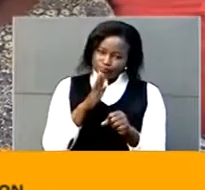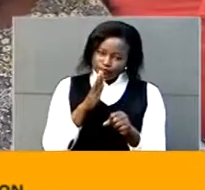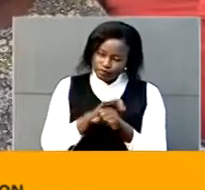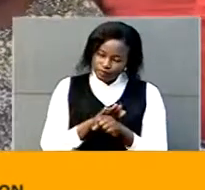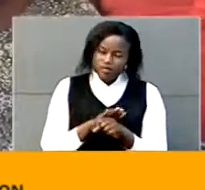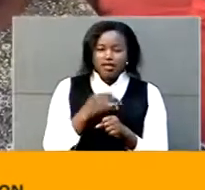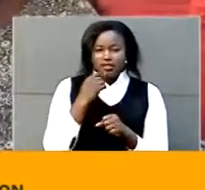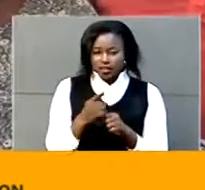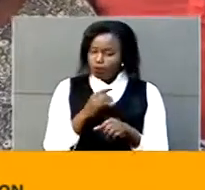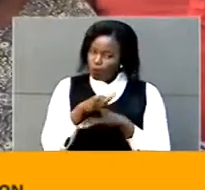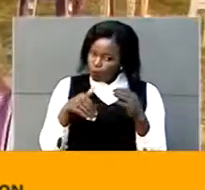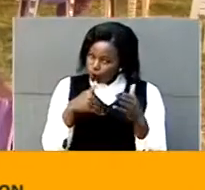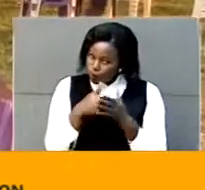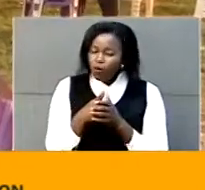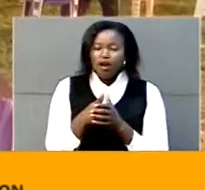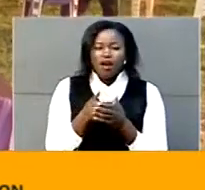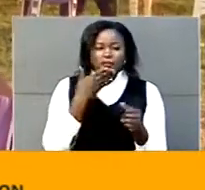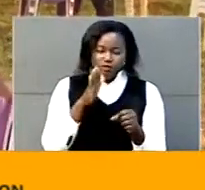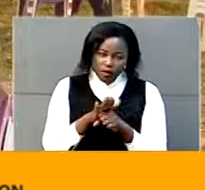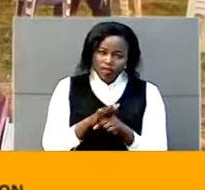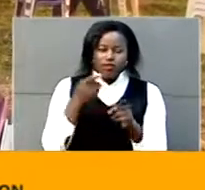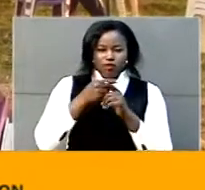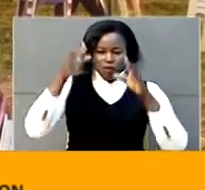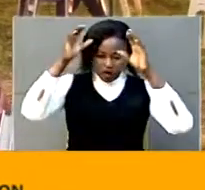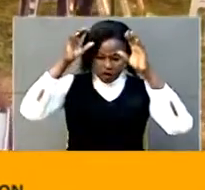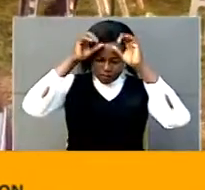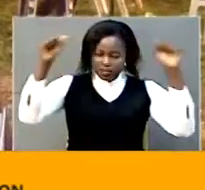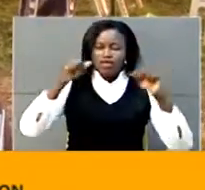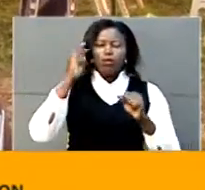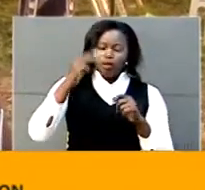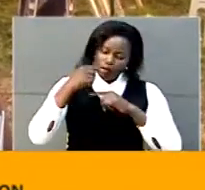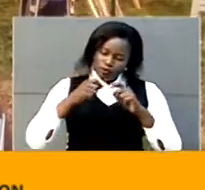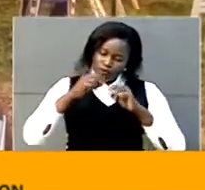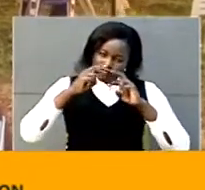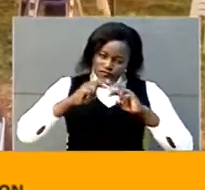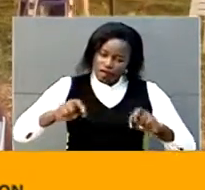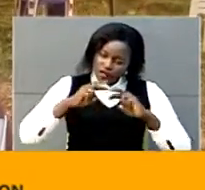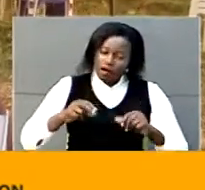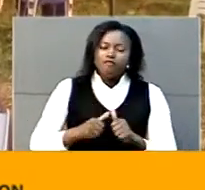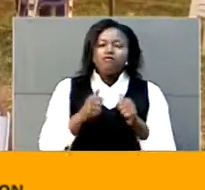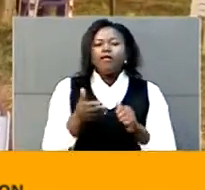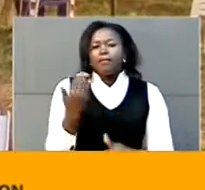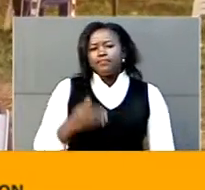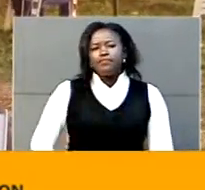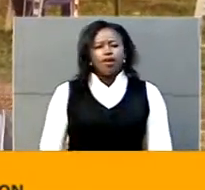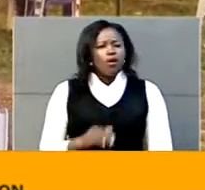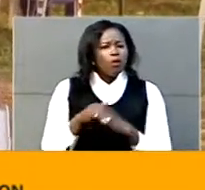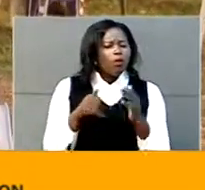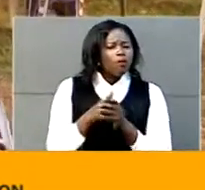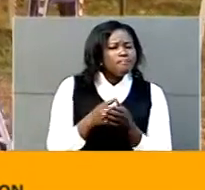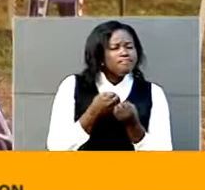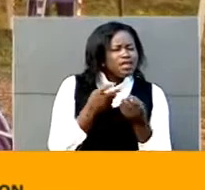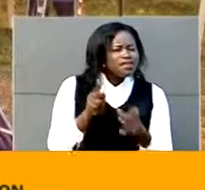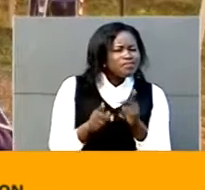to the people of Masindi. And indeed, almost all in Western region have got their haifas. But we are still also